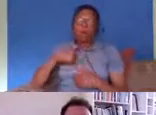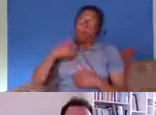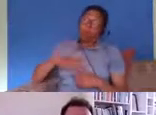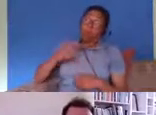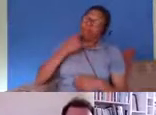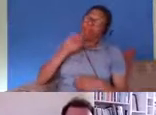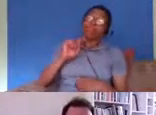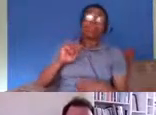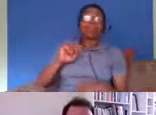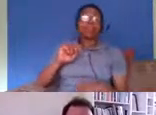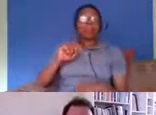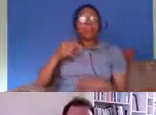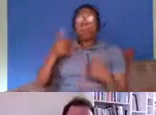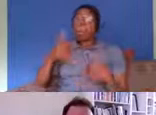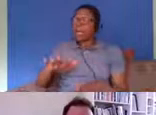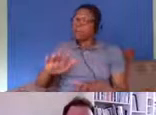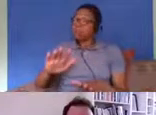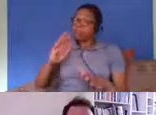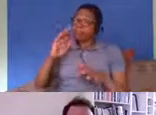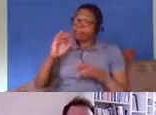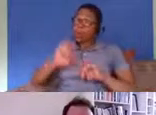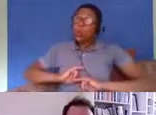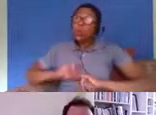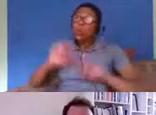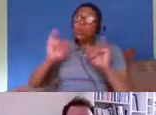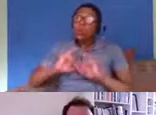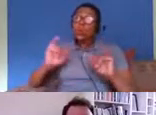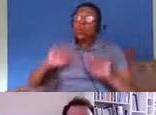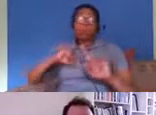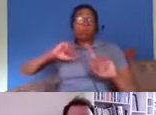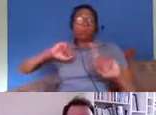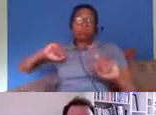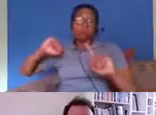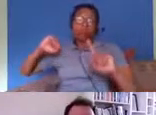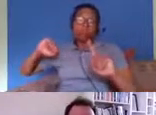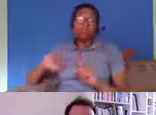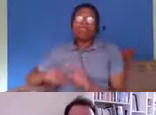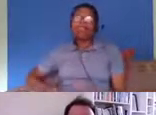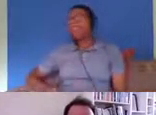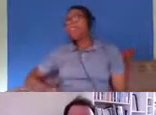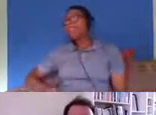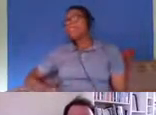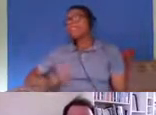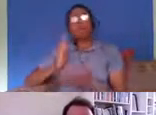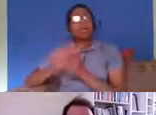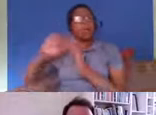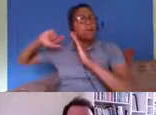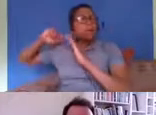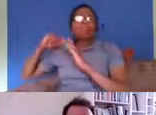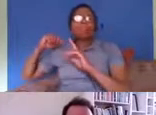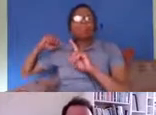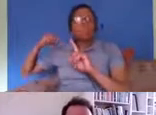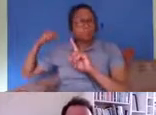it's had really quite wide um significant um arguably profound impacts on